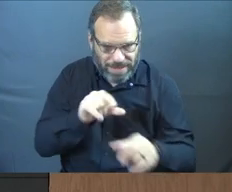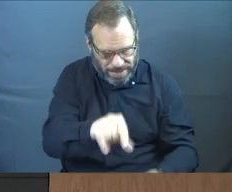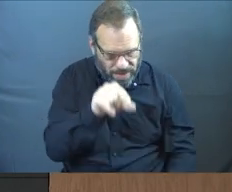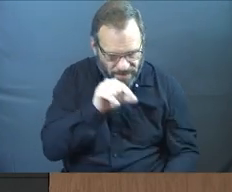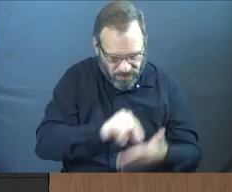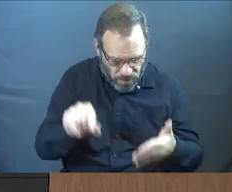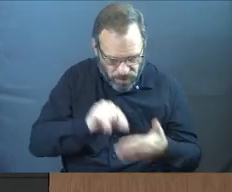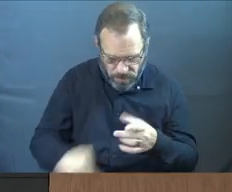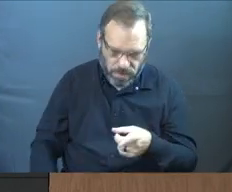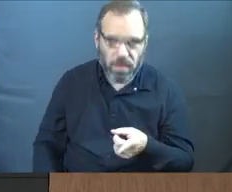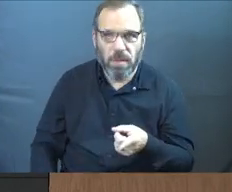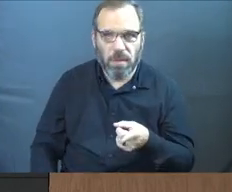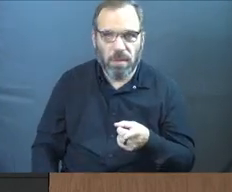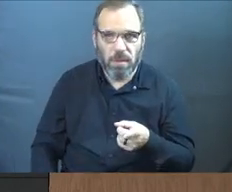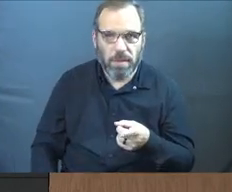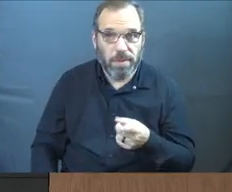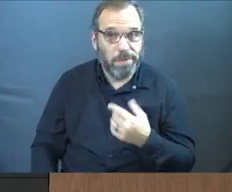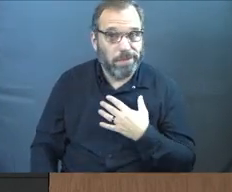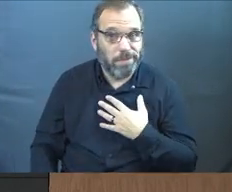verse.